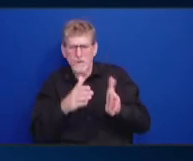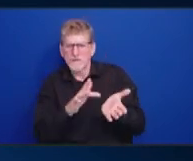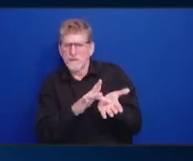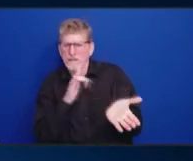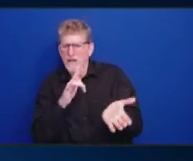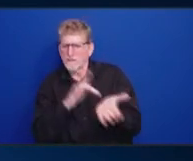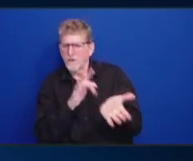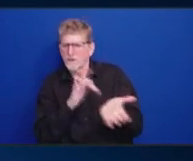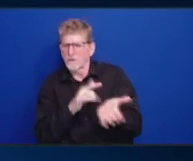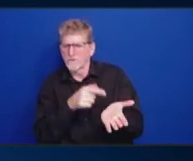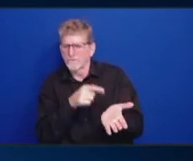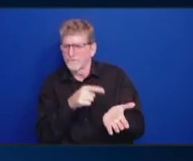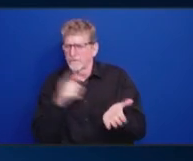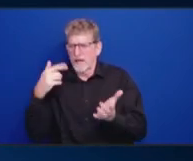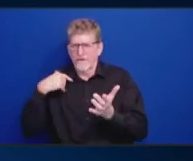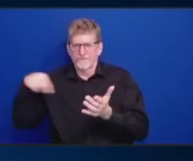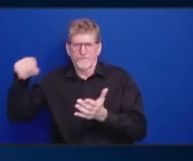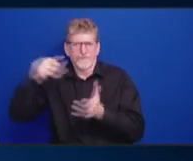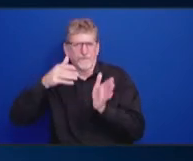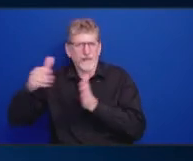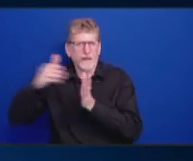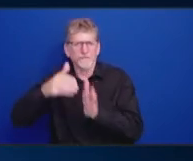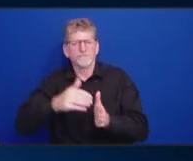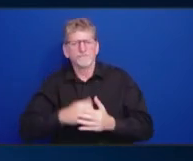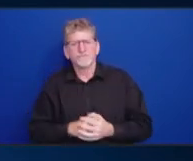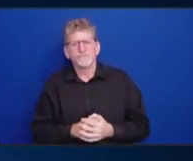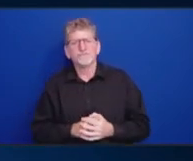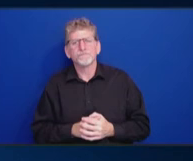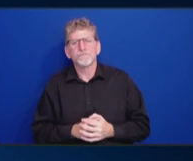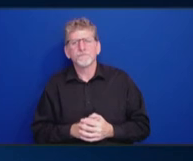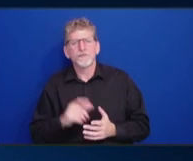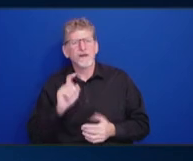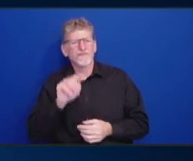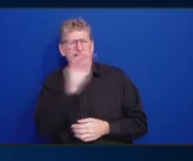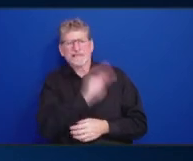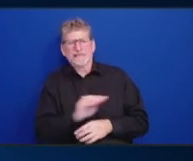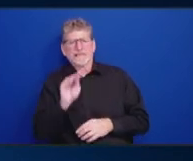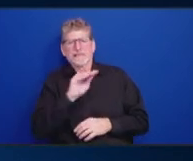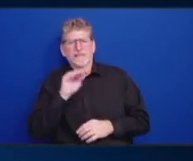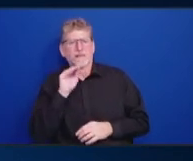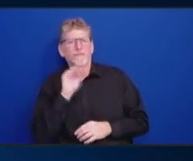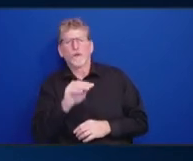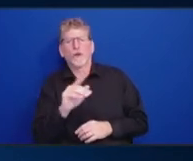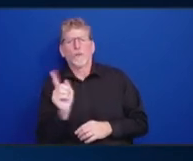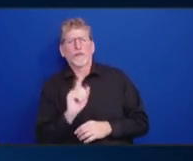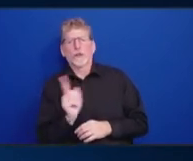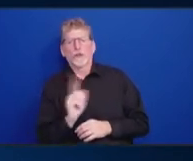be somewhere. So, you can put it wherever you want. Thank you, Kimberly. I appreciate that. Kayin?